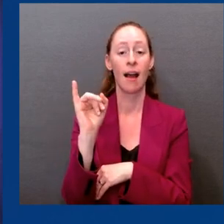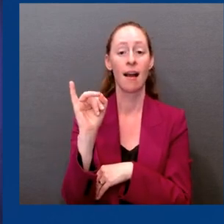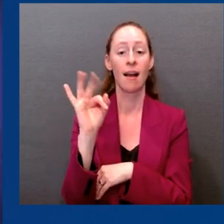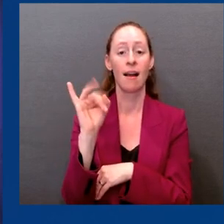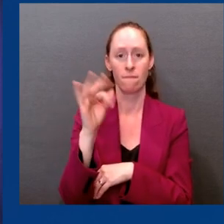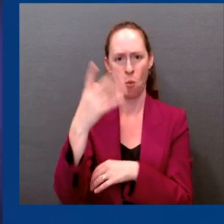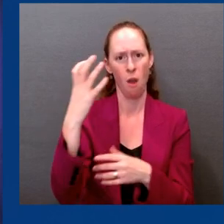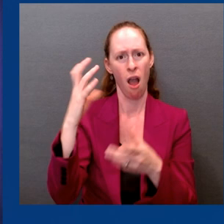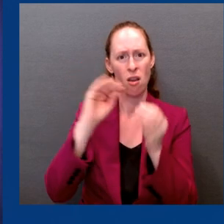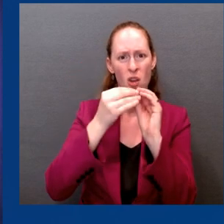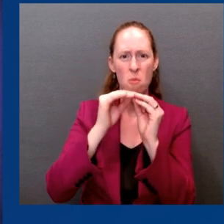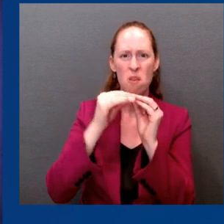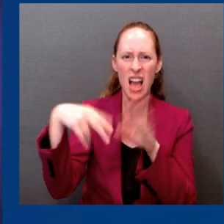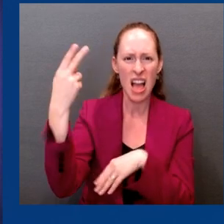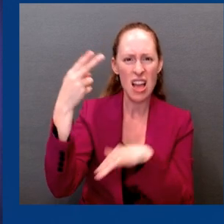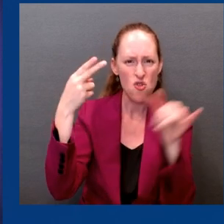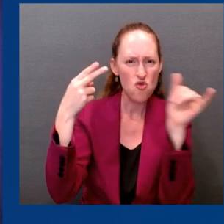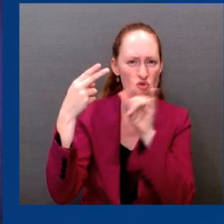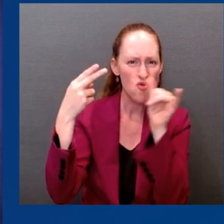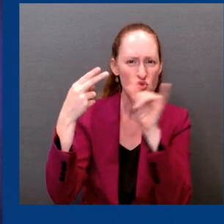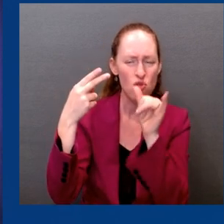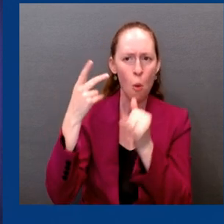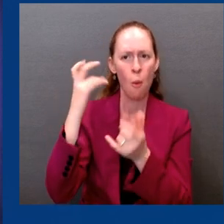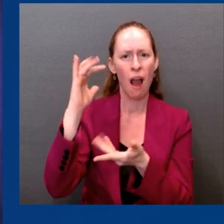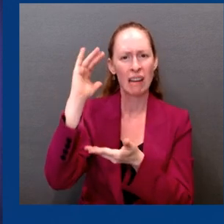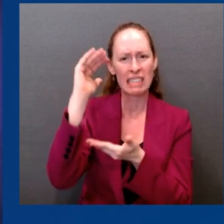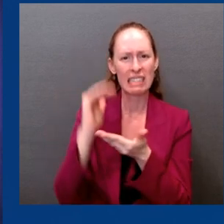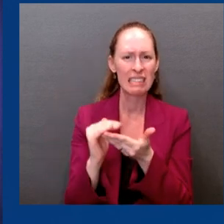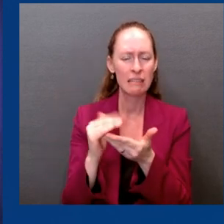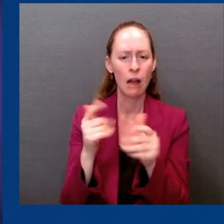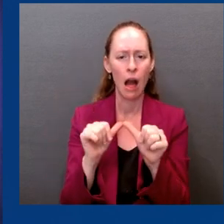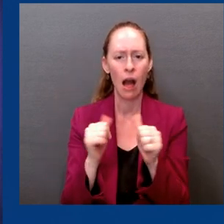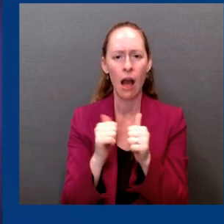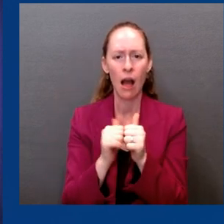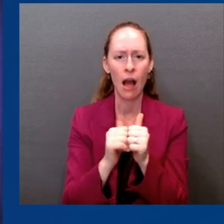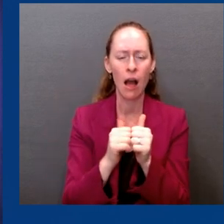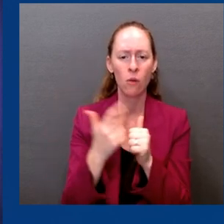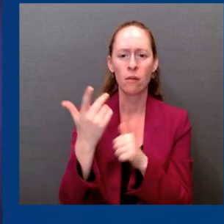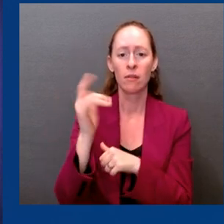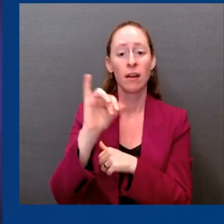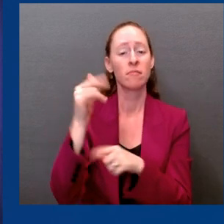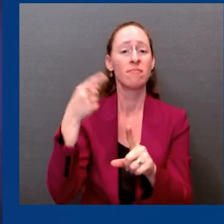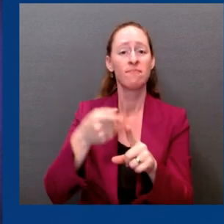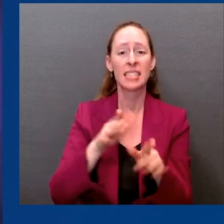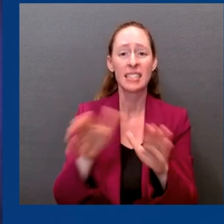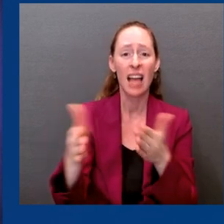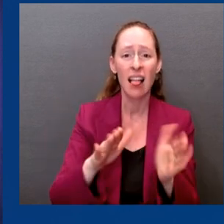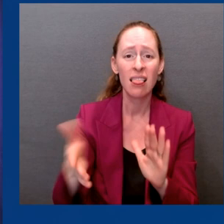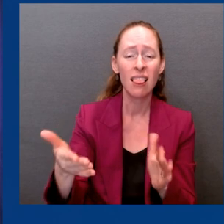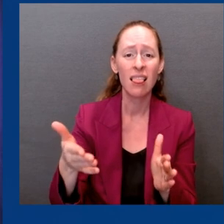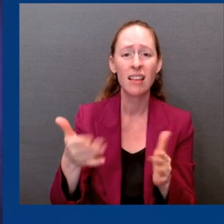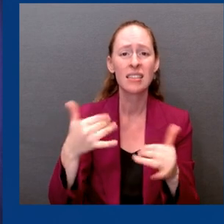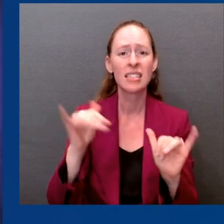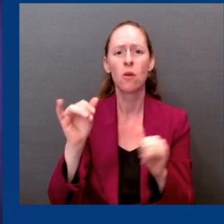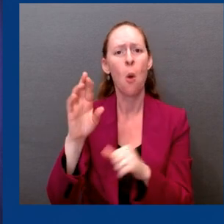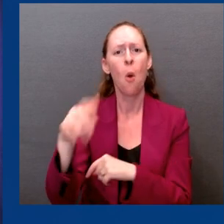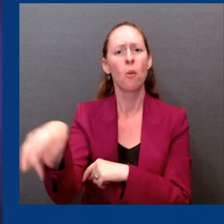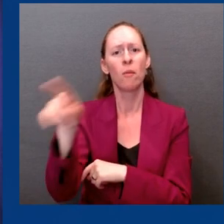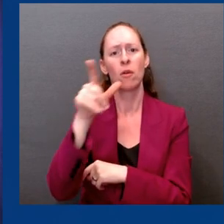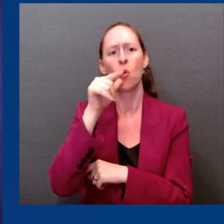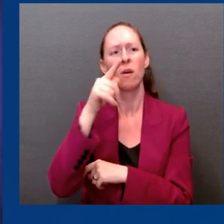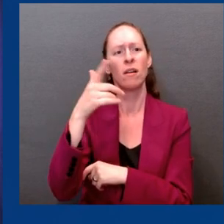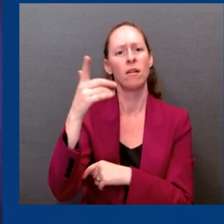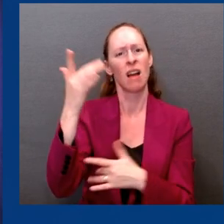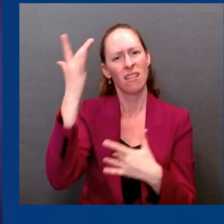sort of reduction in unnecessary deaths and serious illnesses? And then sort of what is the general outlook that you're looking at for